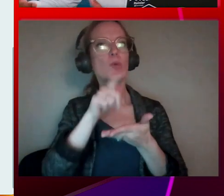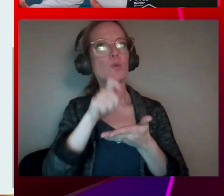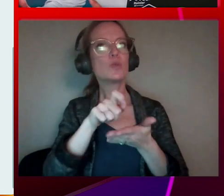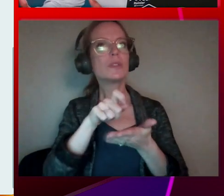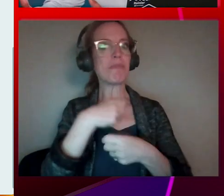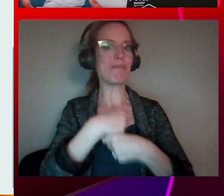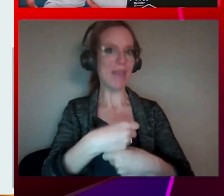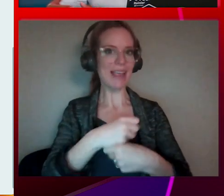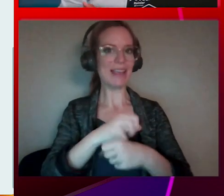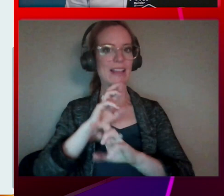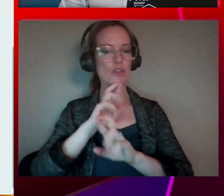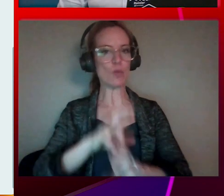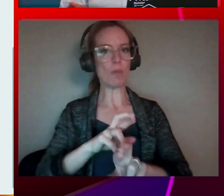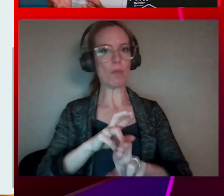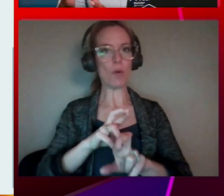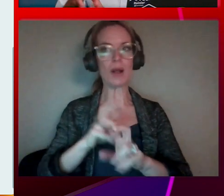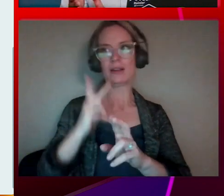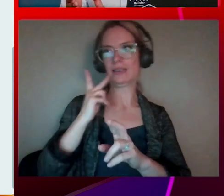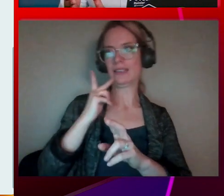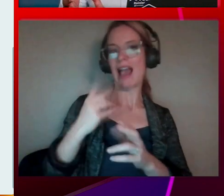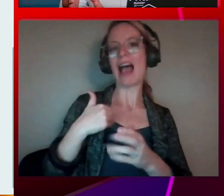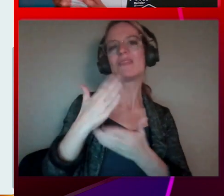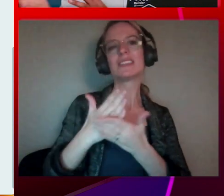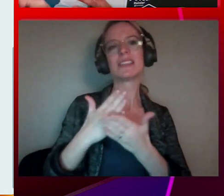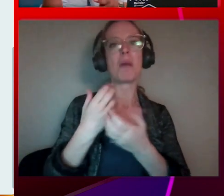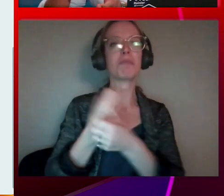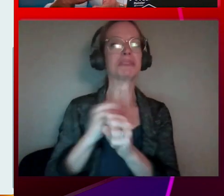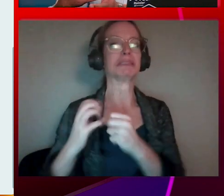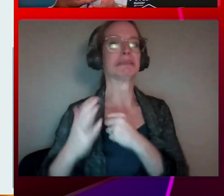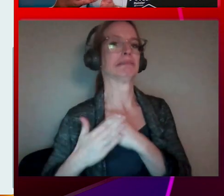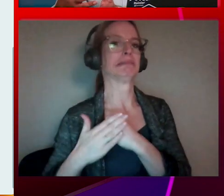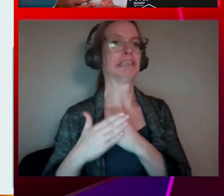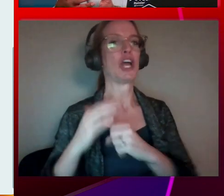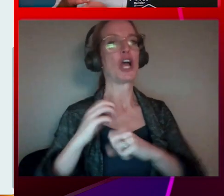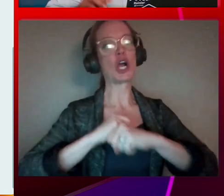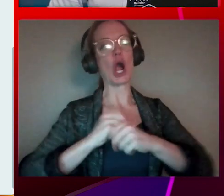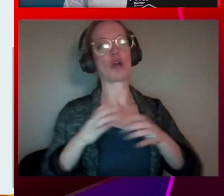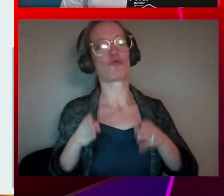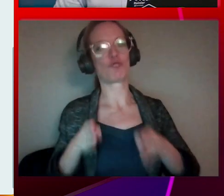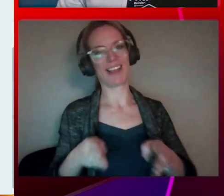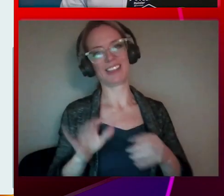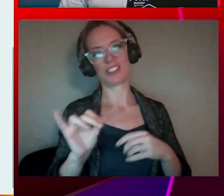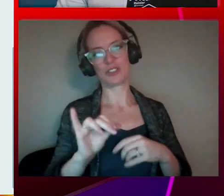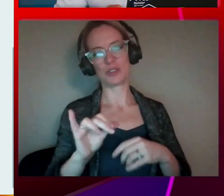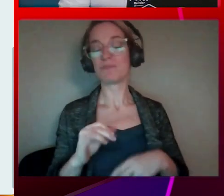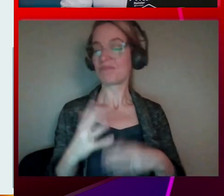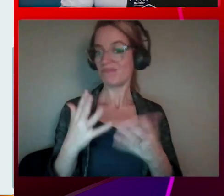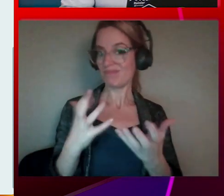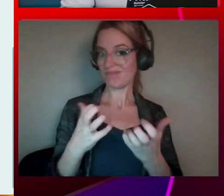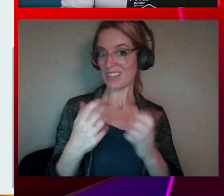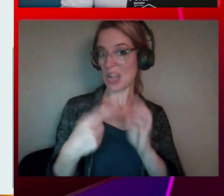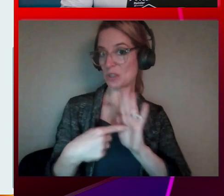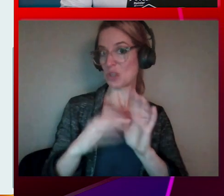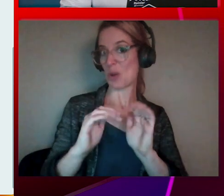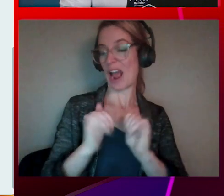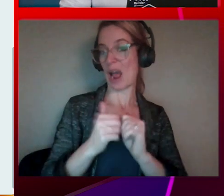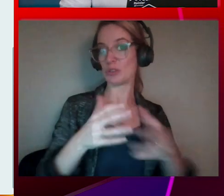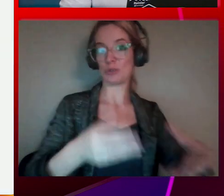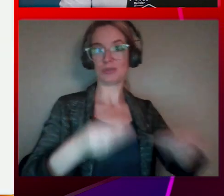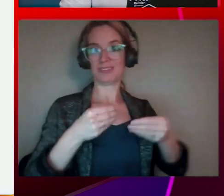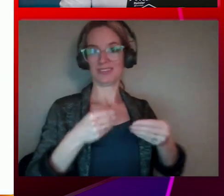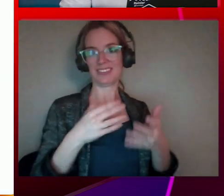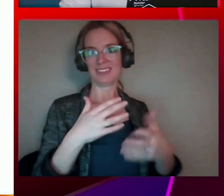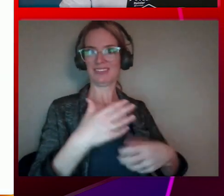guardrails and safeguards to that. So that's from an authoring perspective. I'd love to kind of show you what the consumption experience looks like, too. Yeah. Yeah. Because this kind of